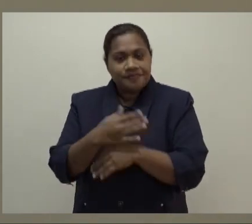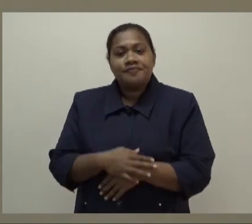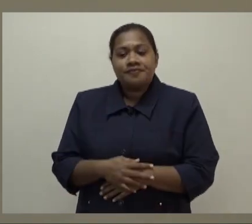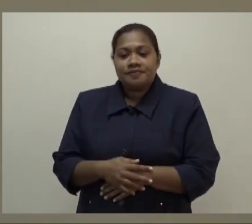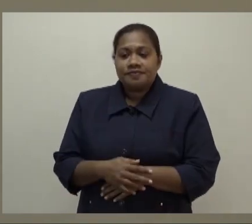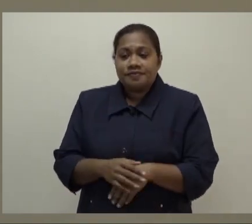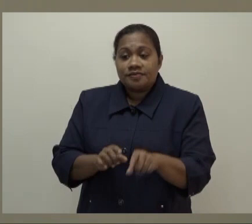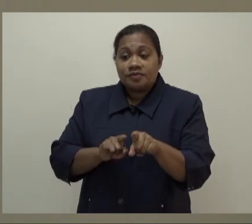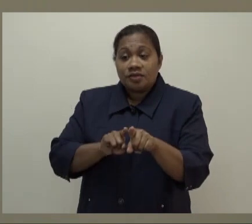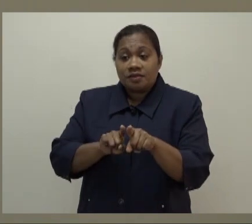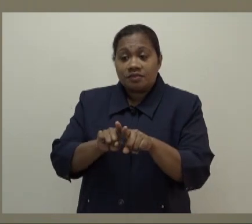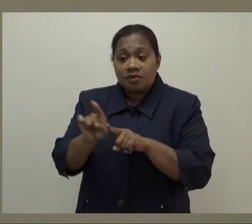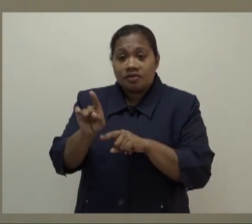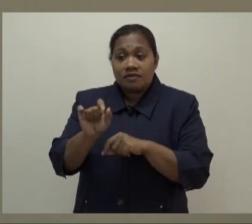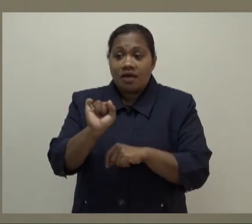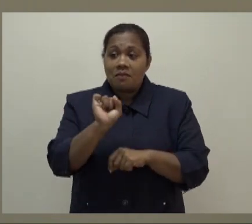do have